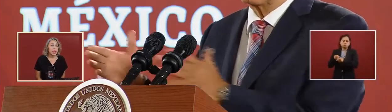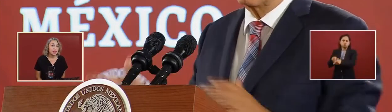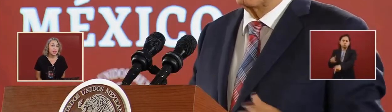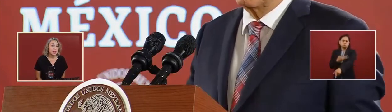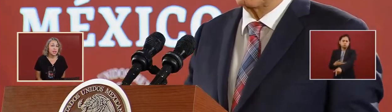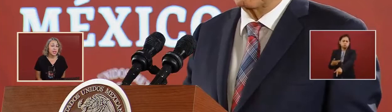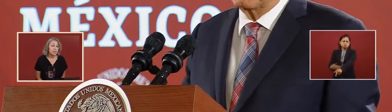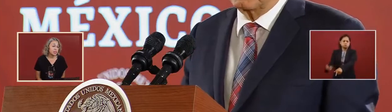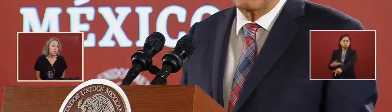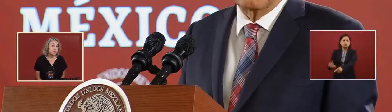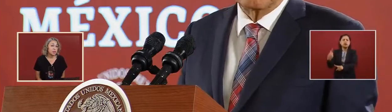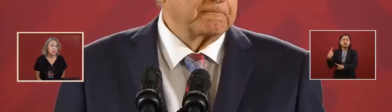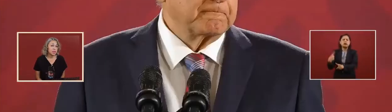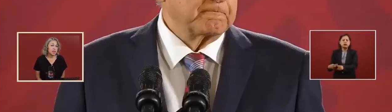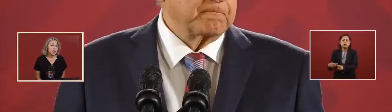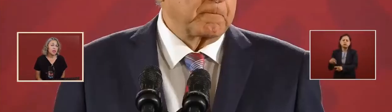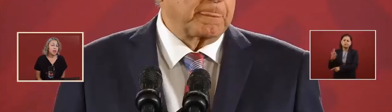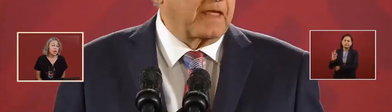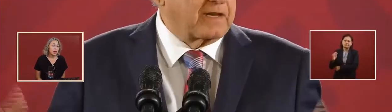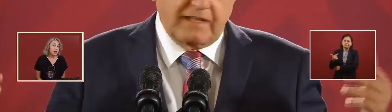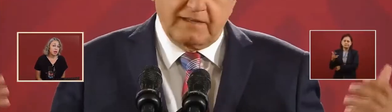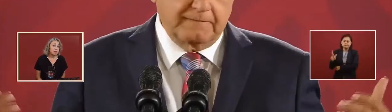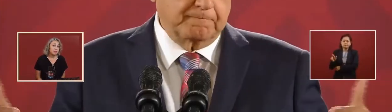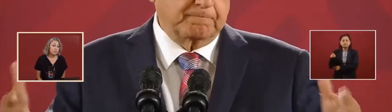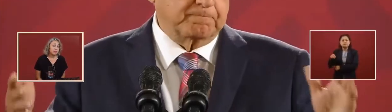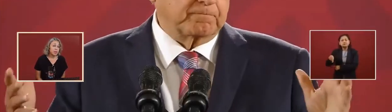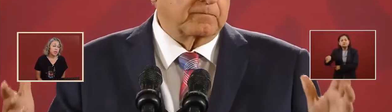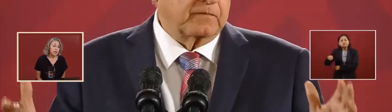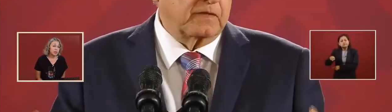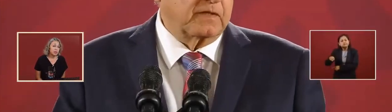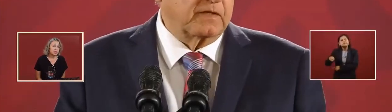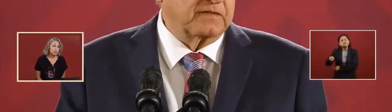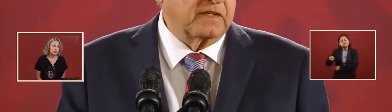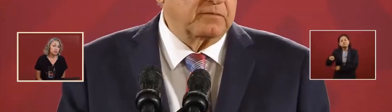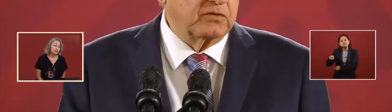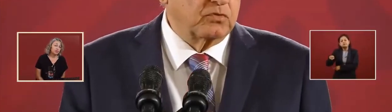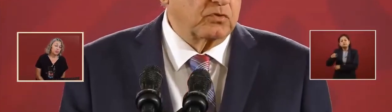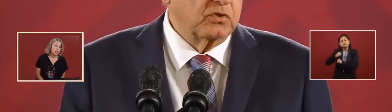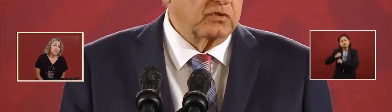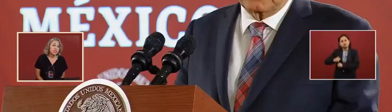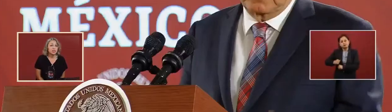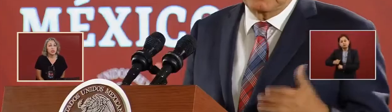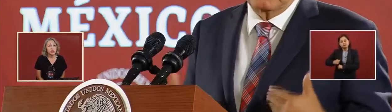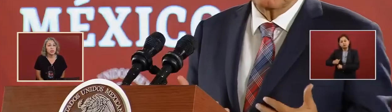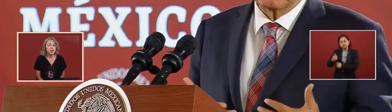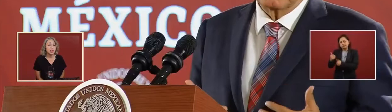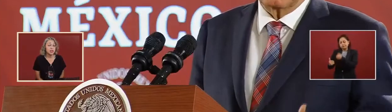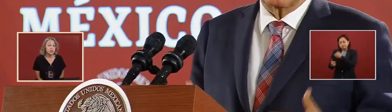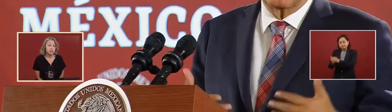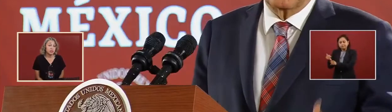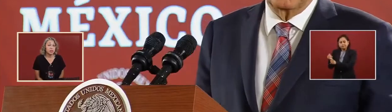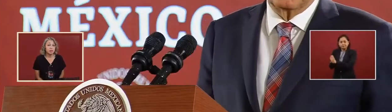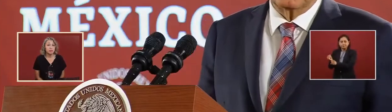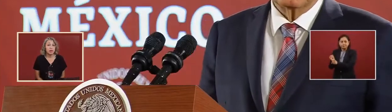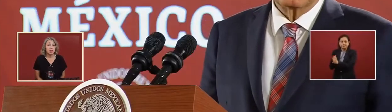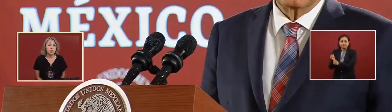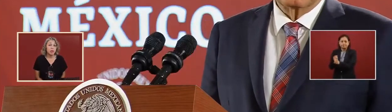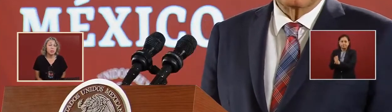district attorney to follow it up. And of course,